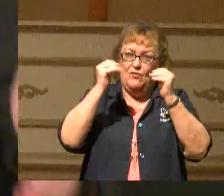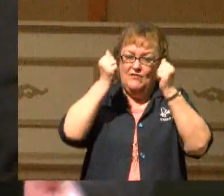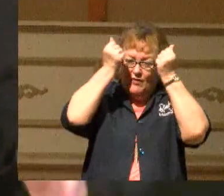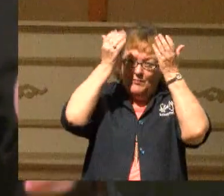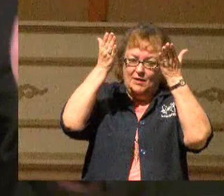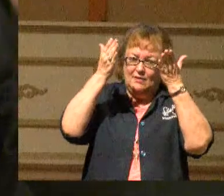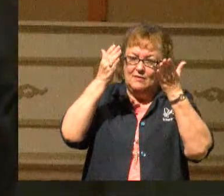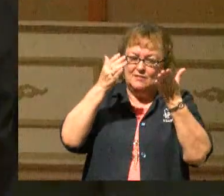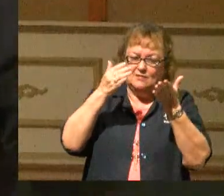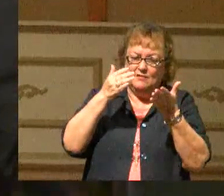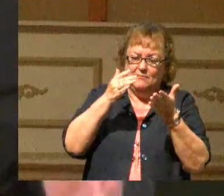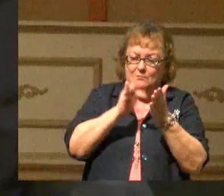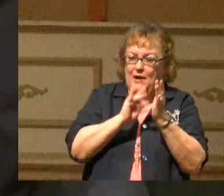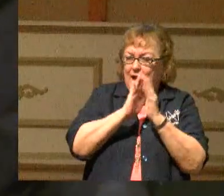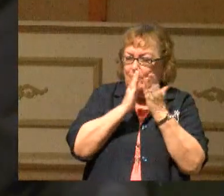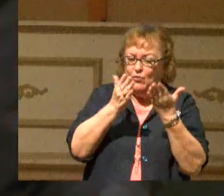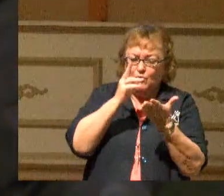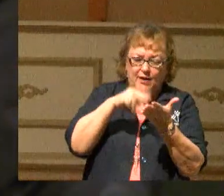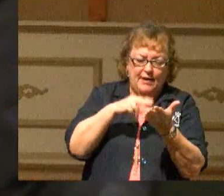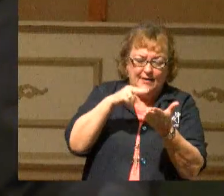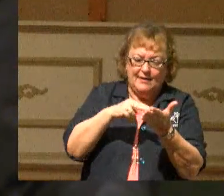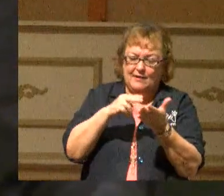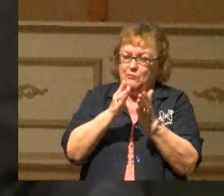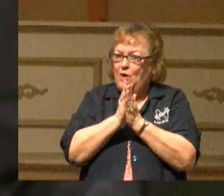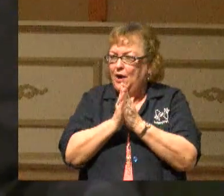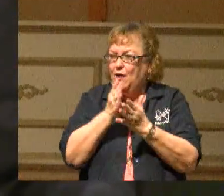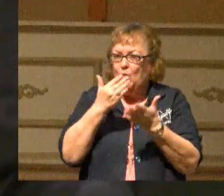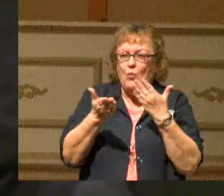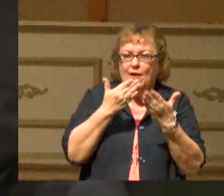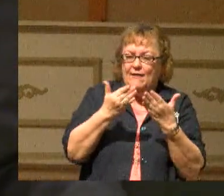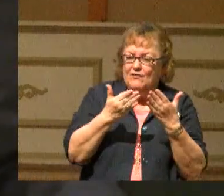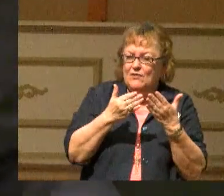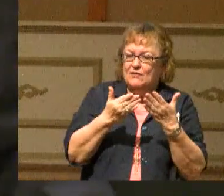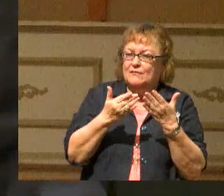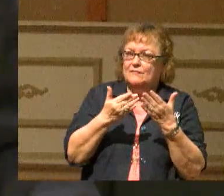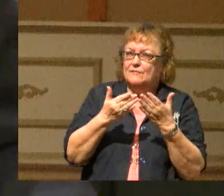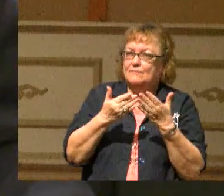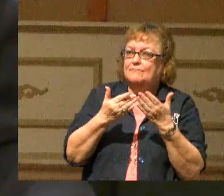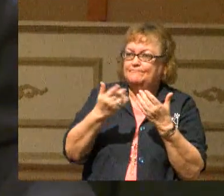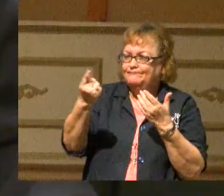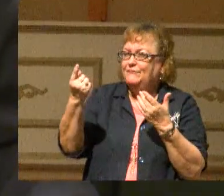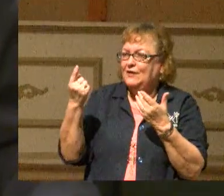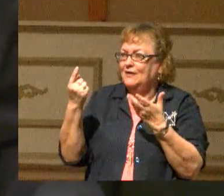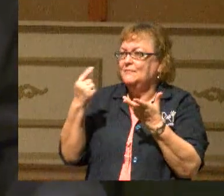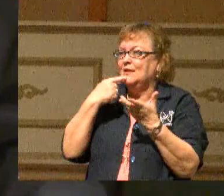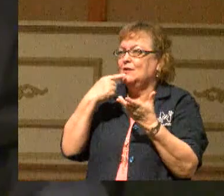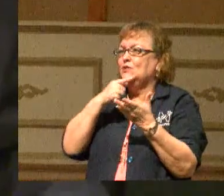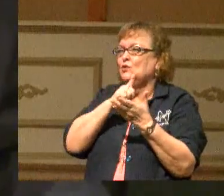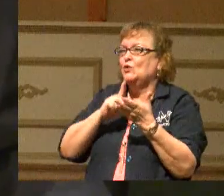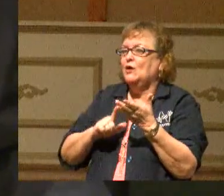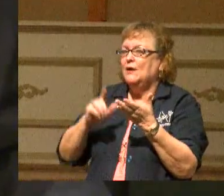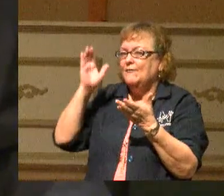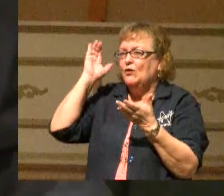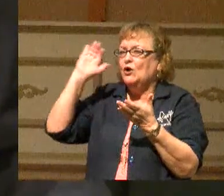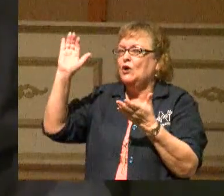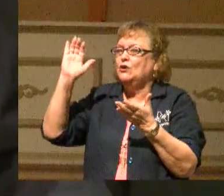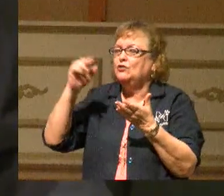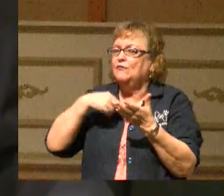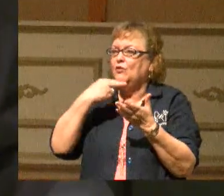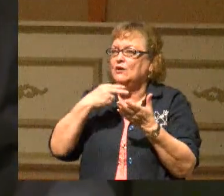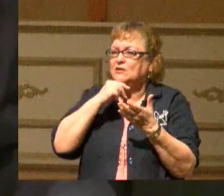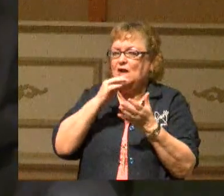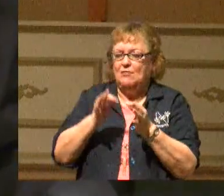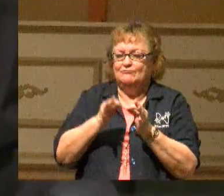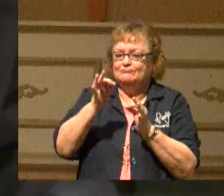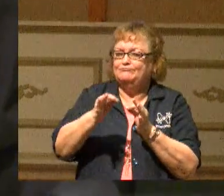prayer, soul winning, whatever the case may be, you come and bow the knee and say, Lord, I've heard your voice. Don't delay on the